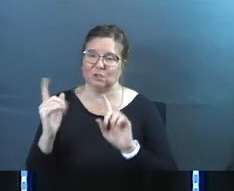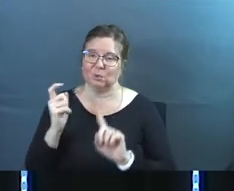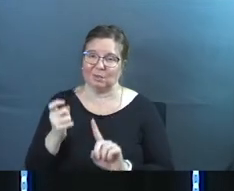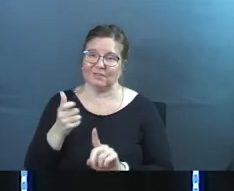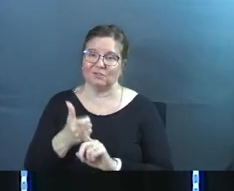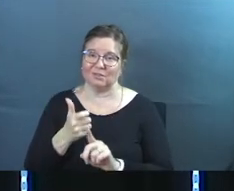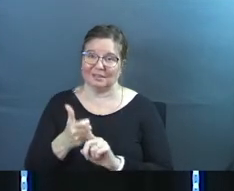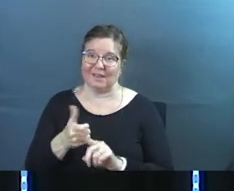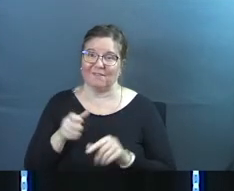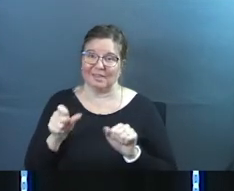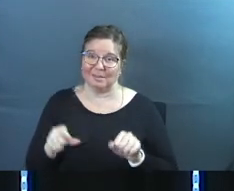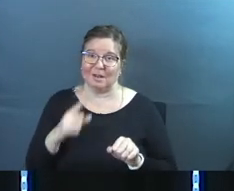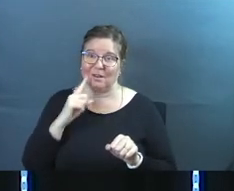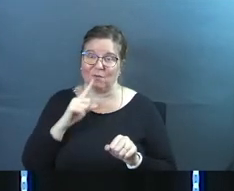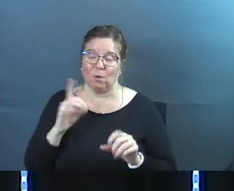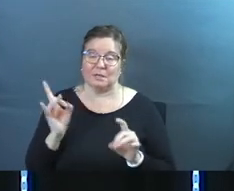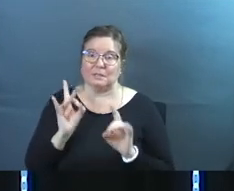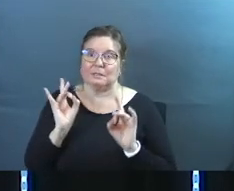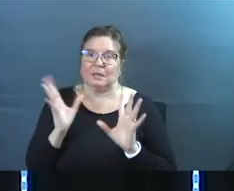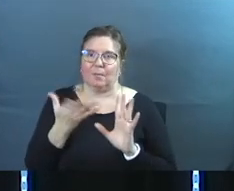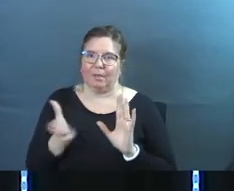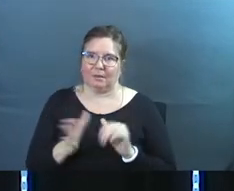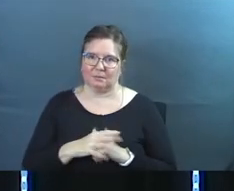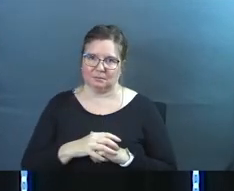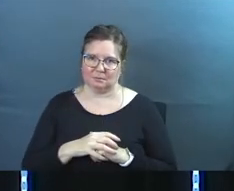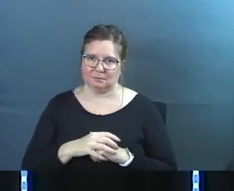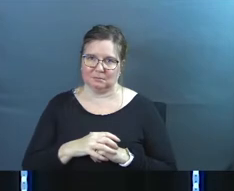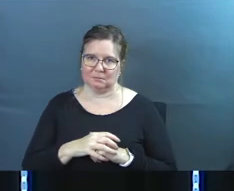give yourself license for terrible things